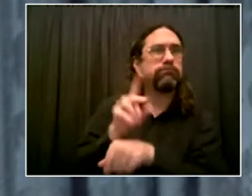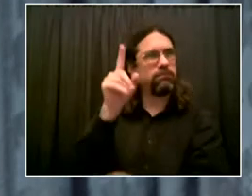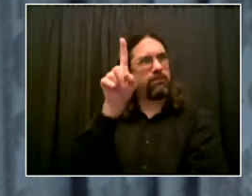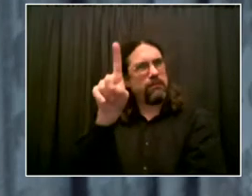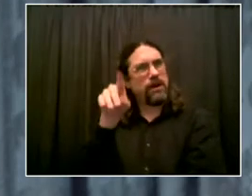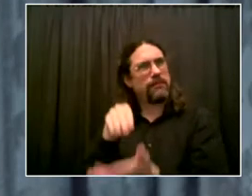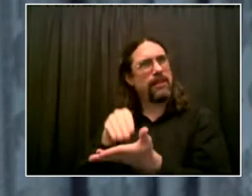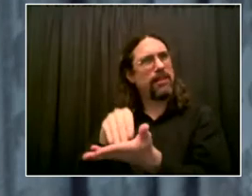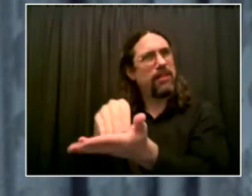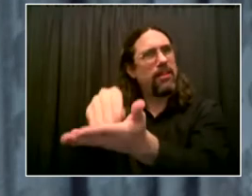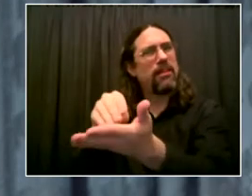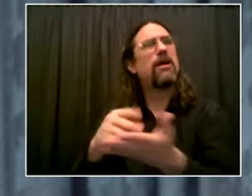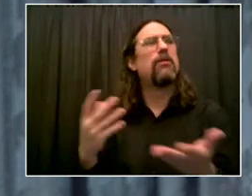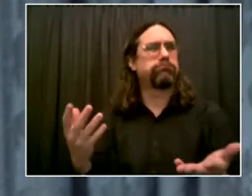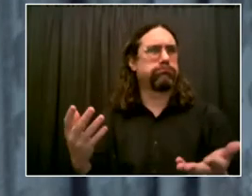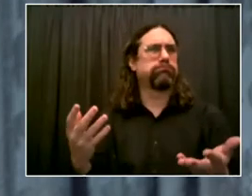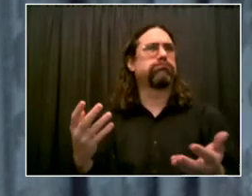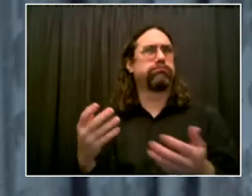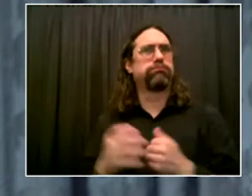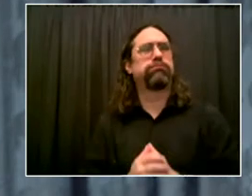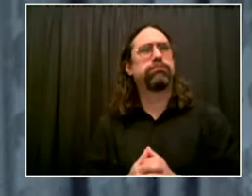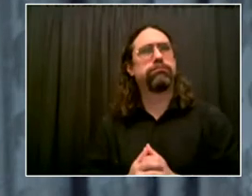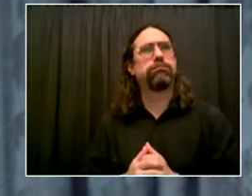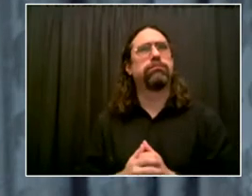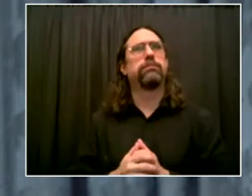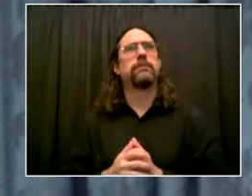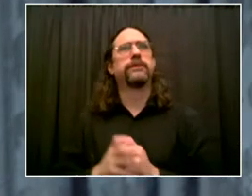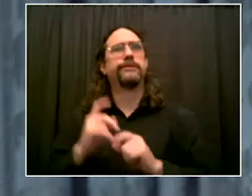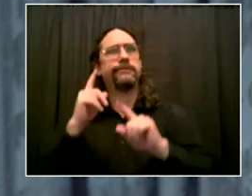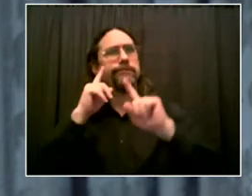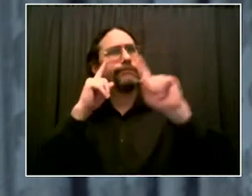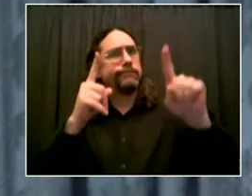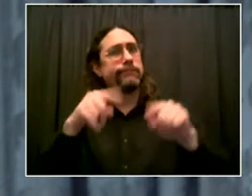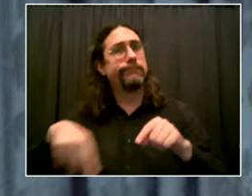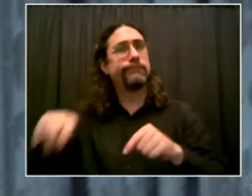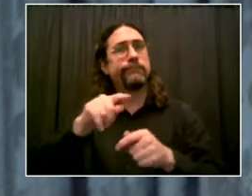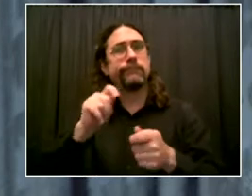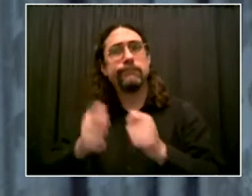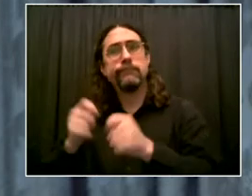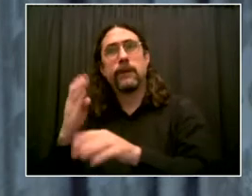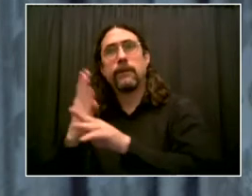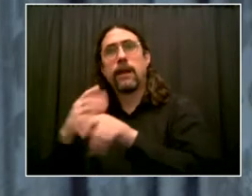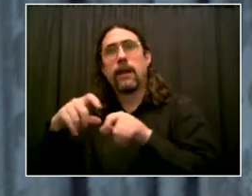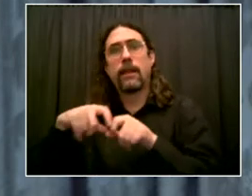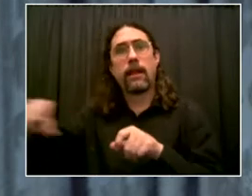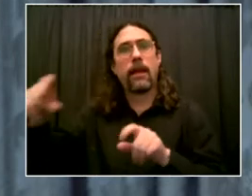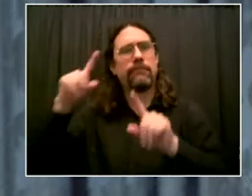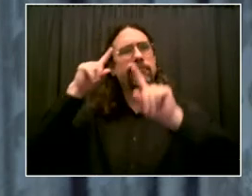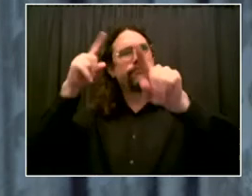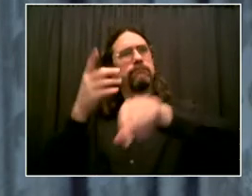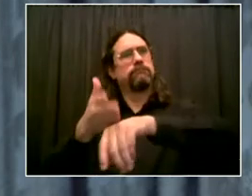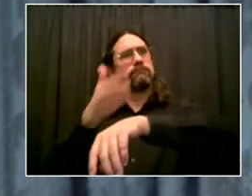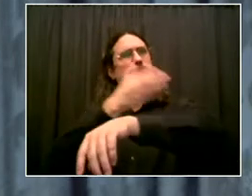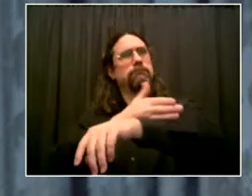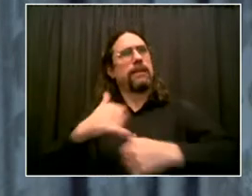And the answer is that these programs are improving lives because they are increasing buck speeds.